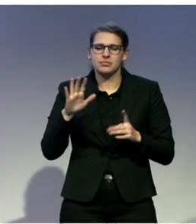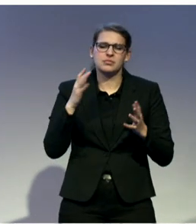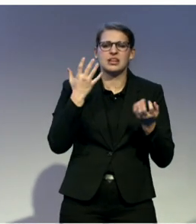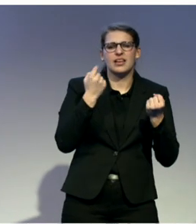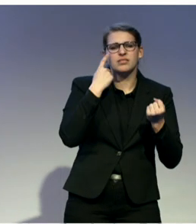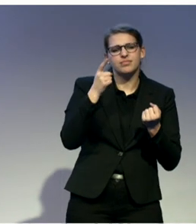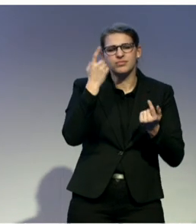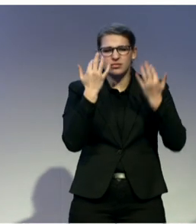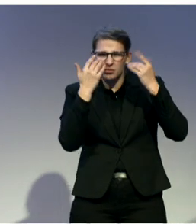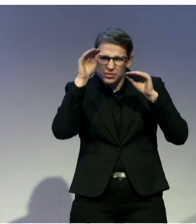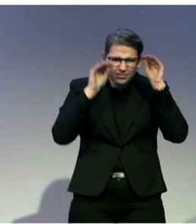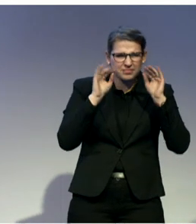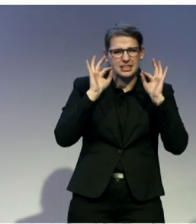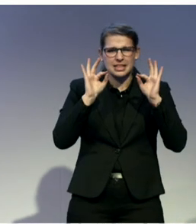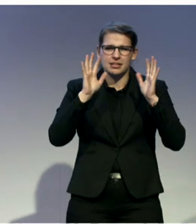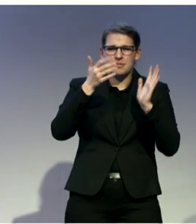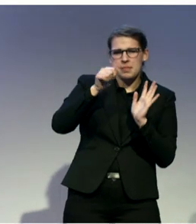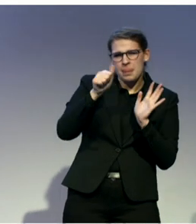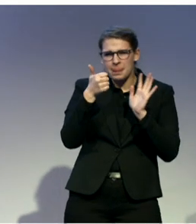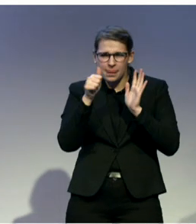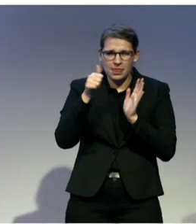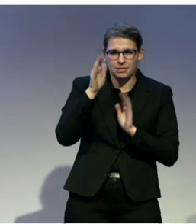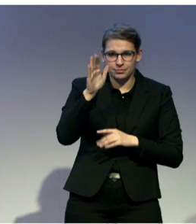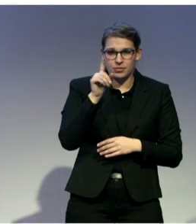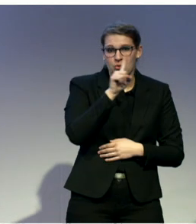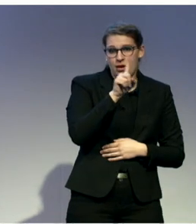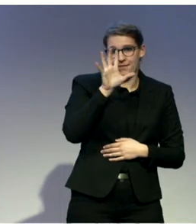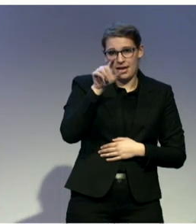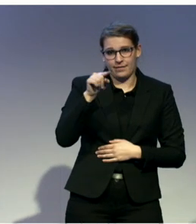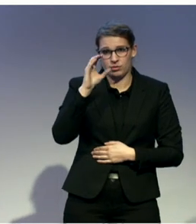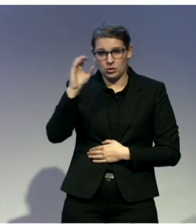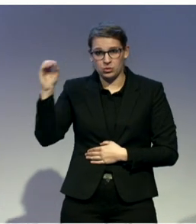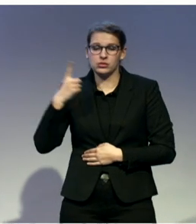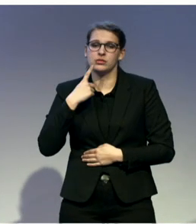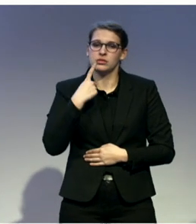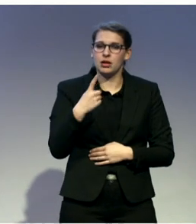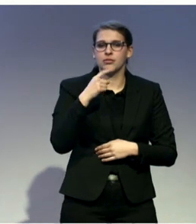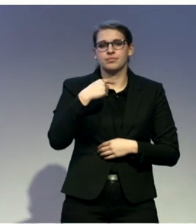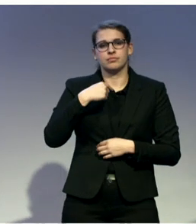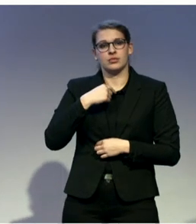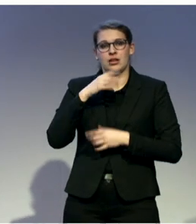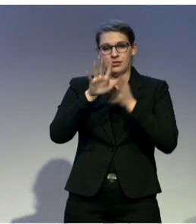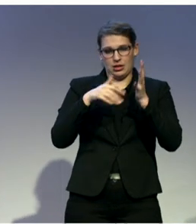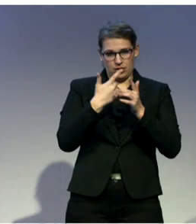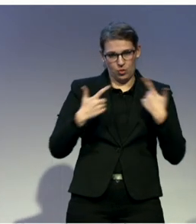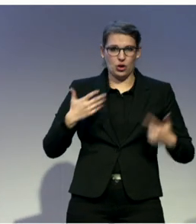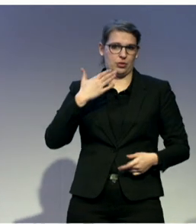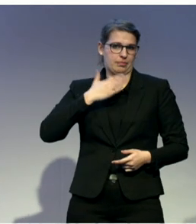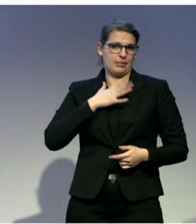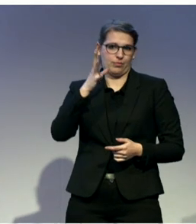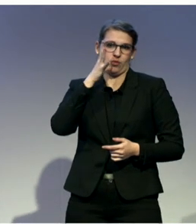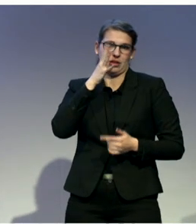people consider sign language as their mother tongue, or a dominant language. When I was preparing this